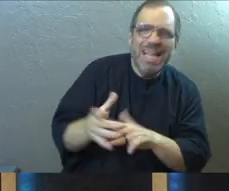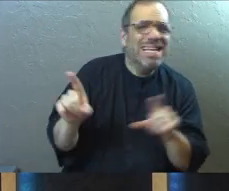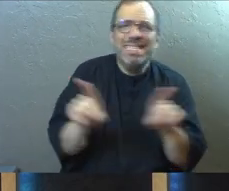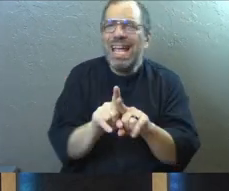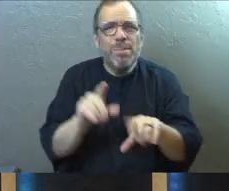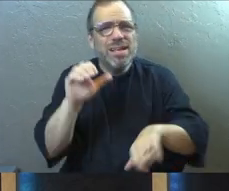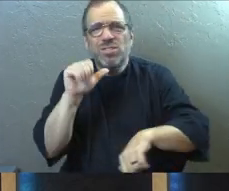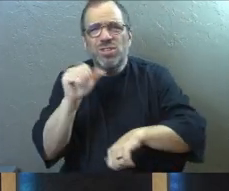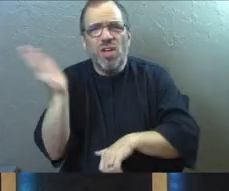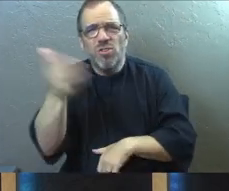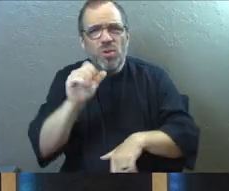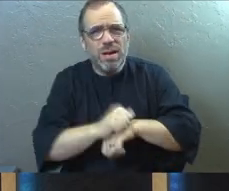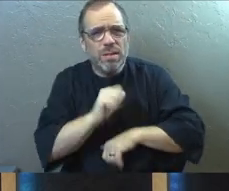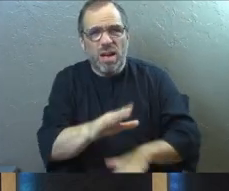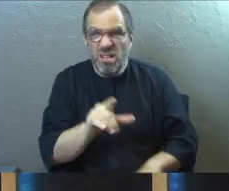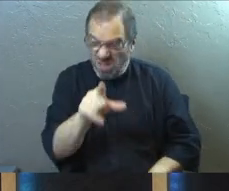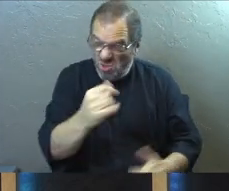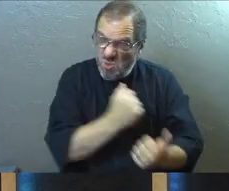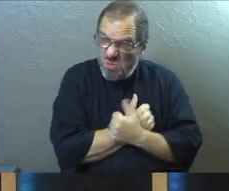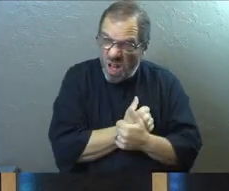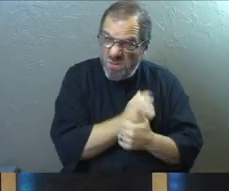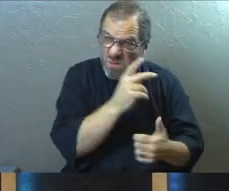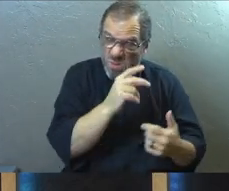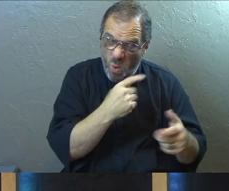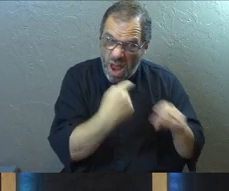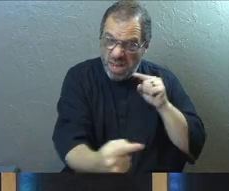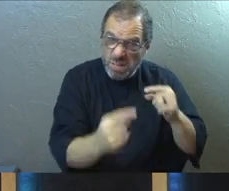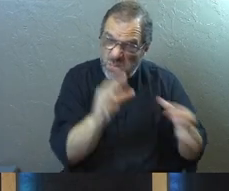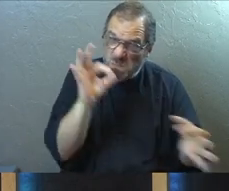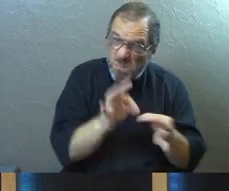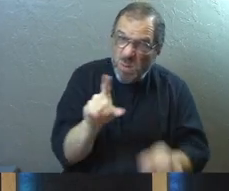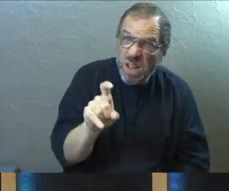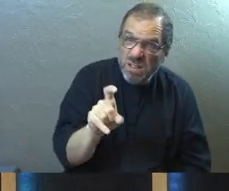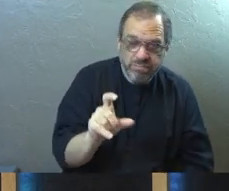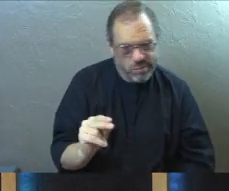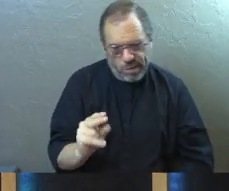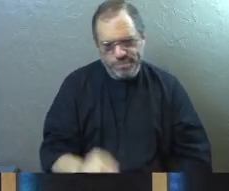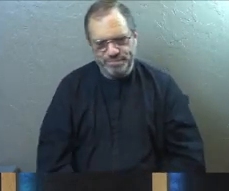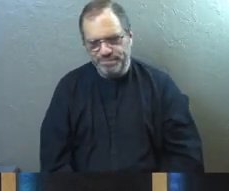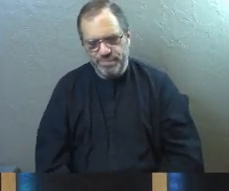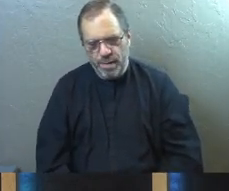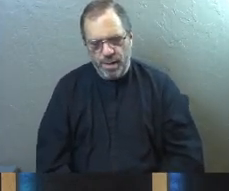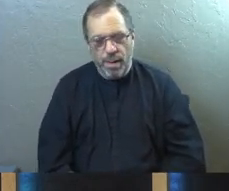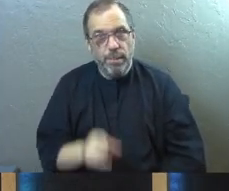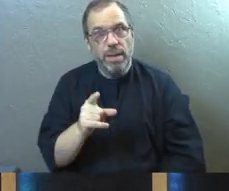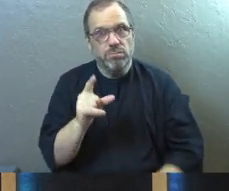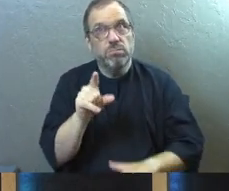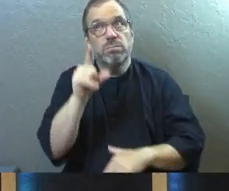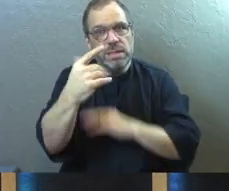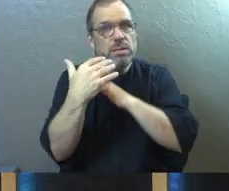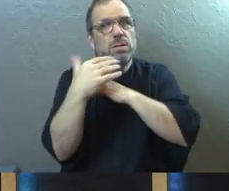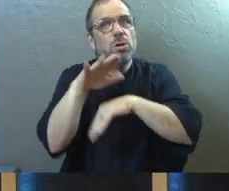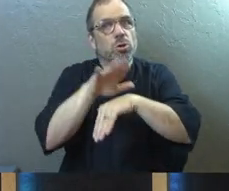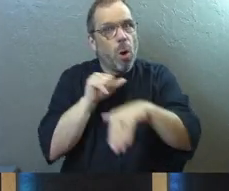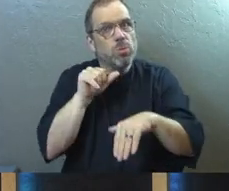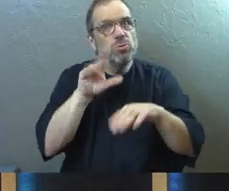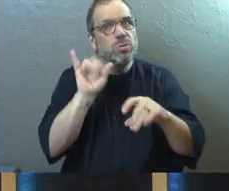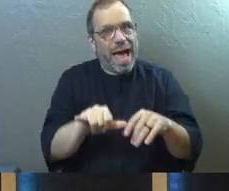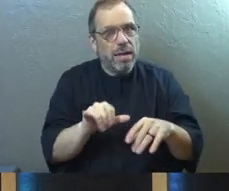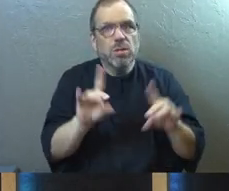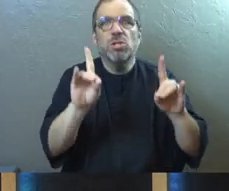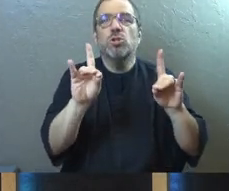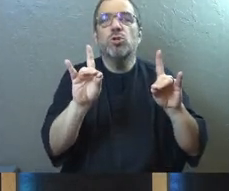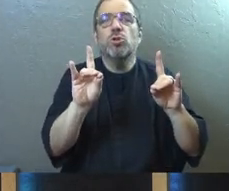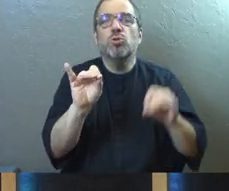on the Mount. Can you actually love your enemies perfectly? No. But we're called to do it. Jesus says,